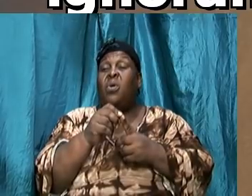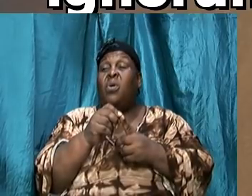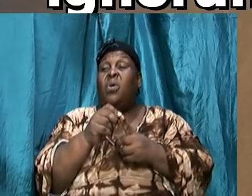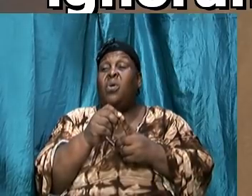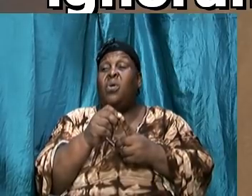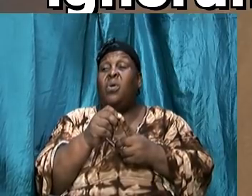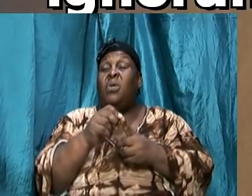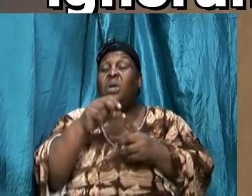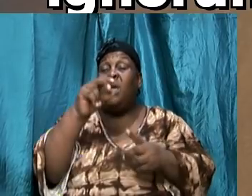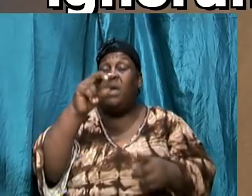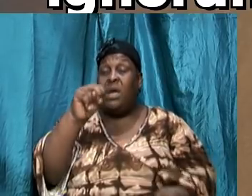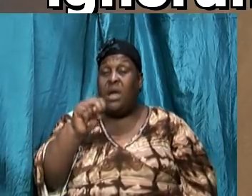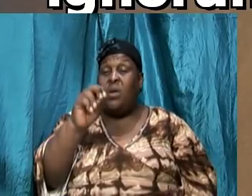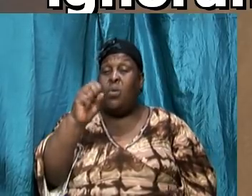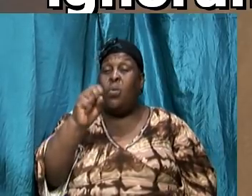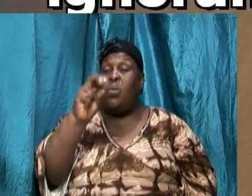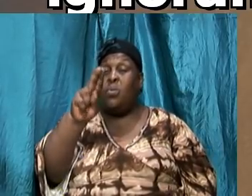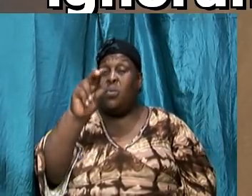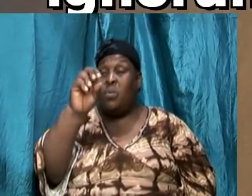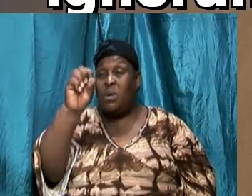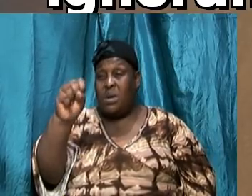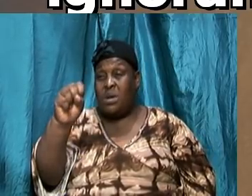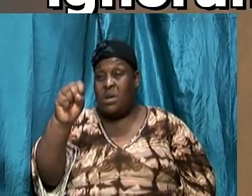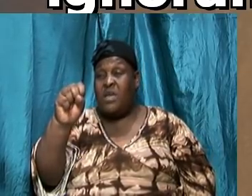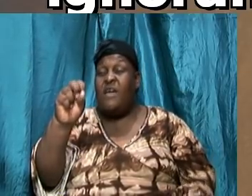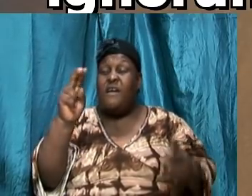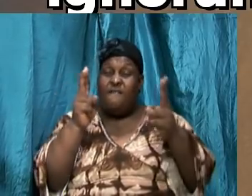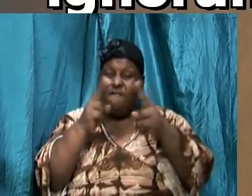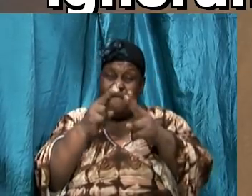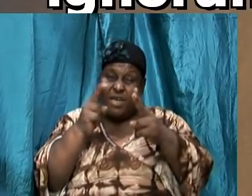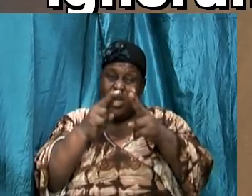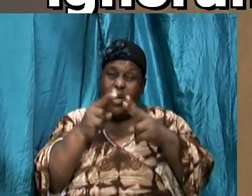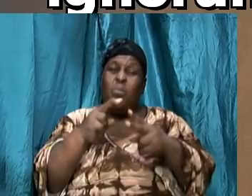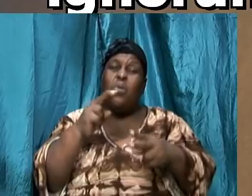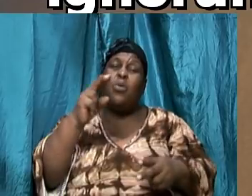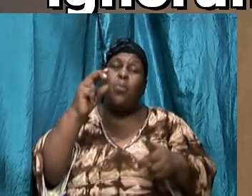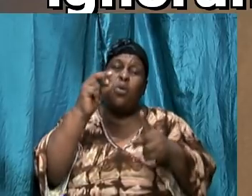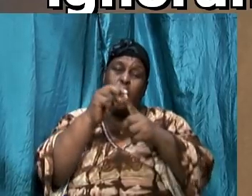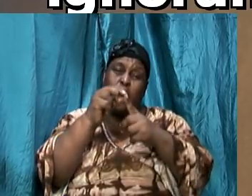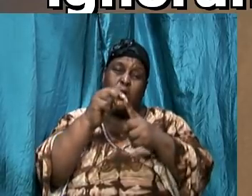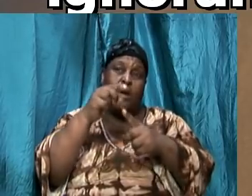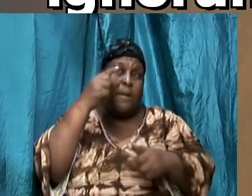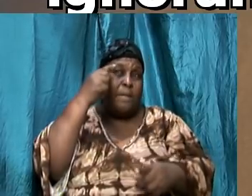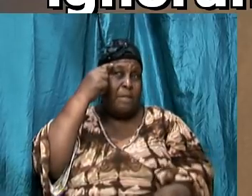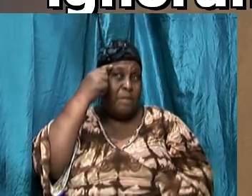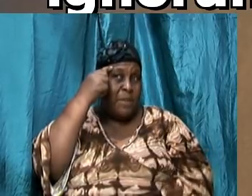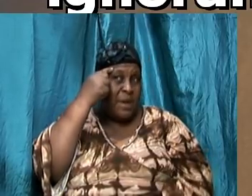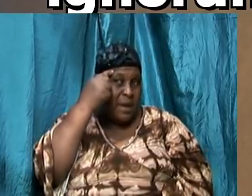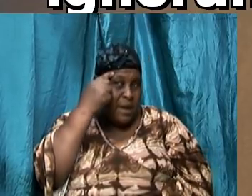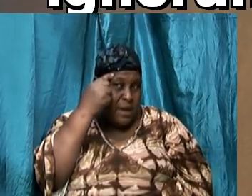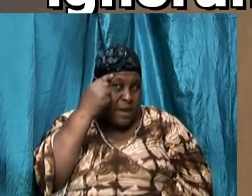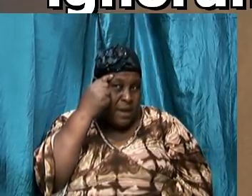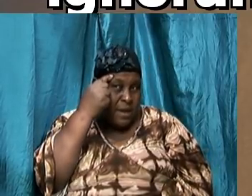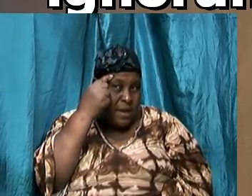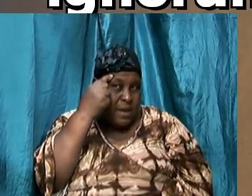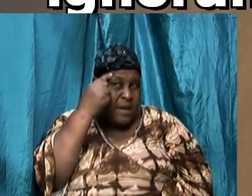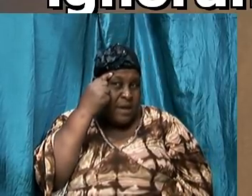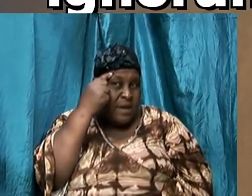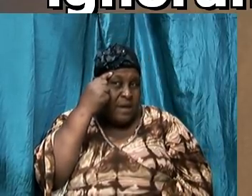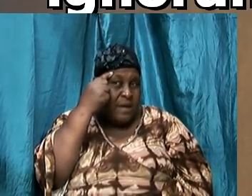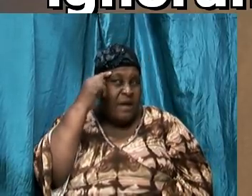word from which we get mind or the intellect.